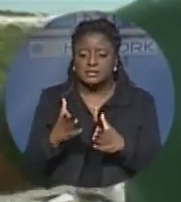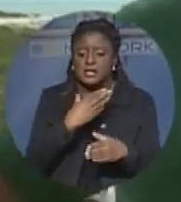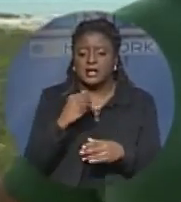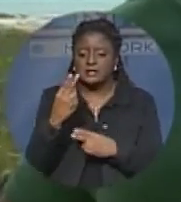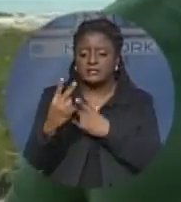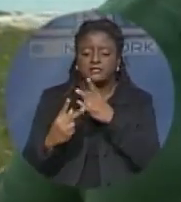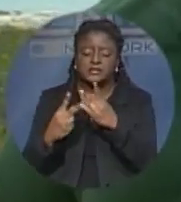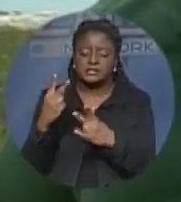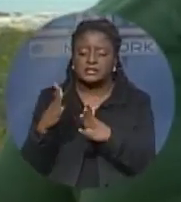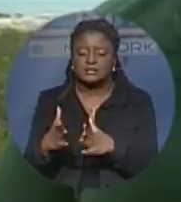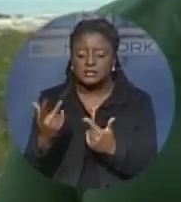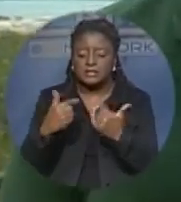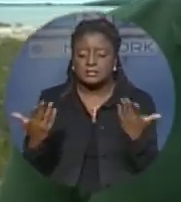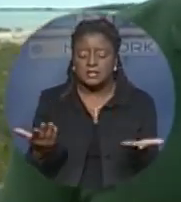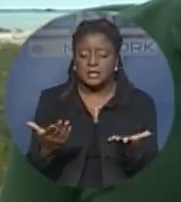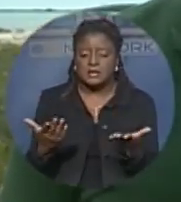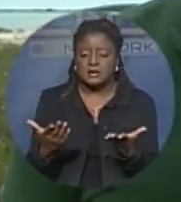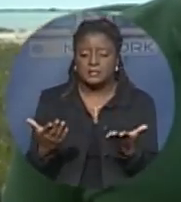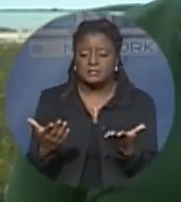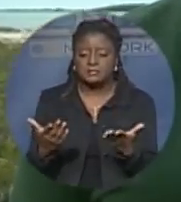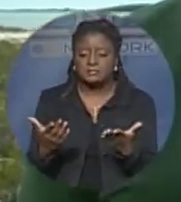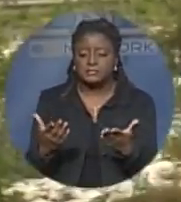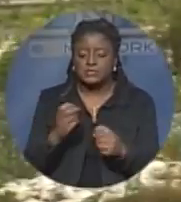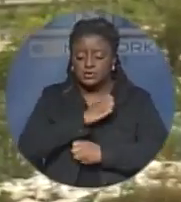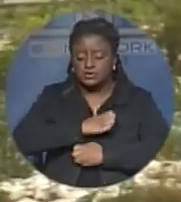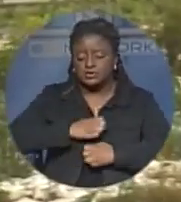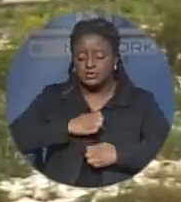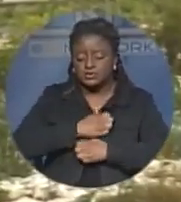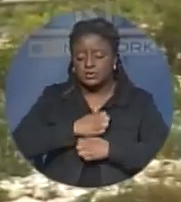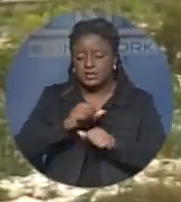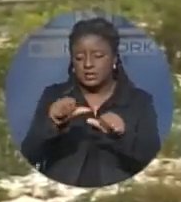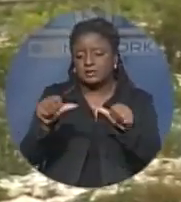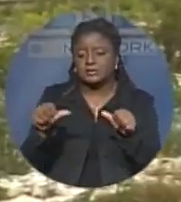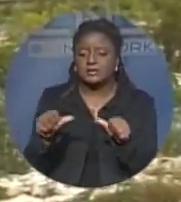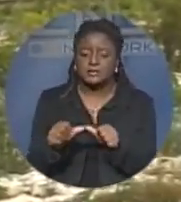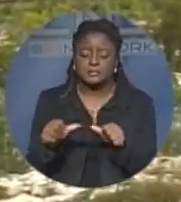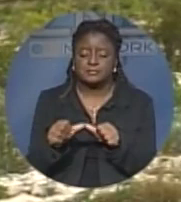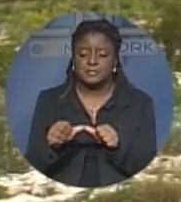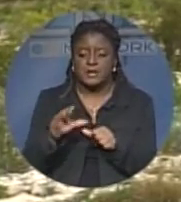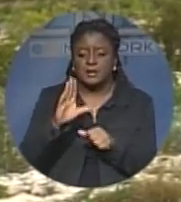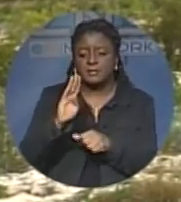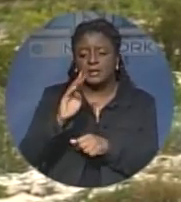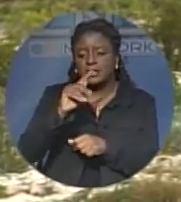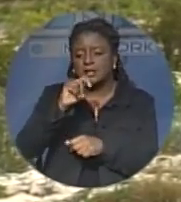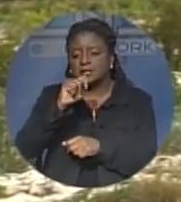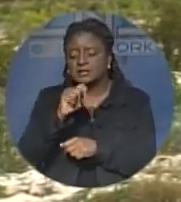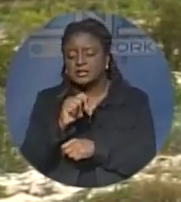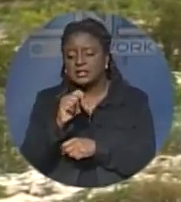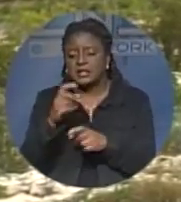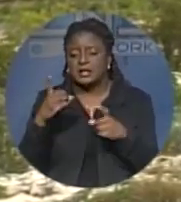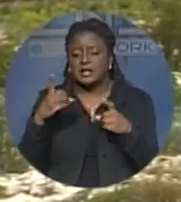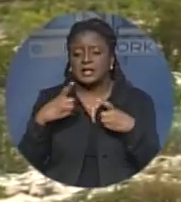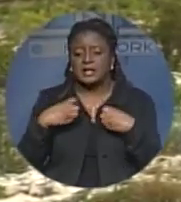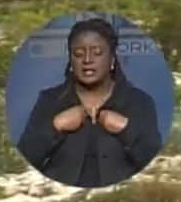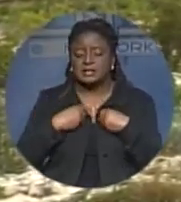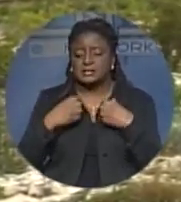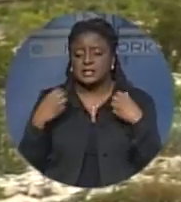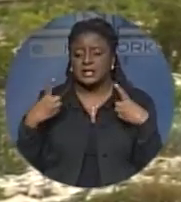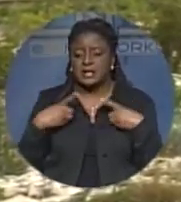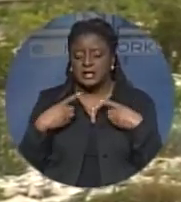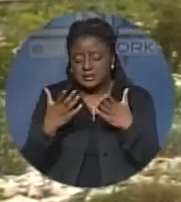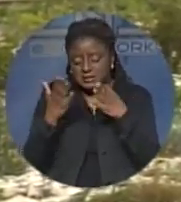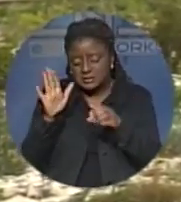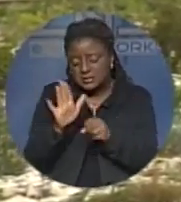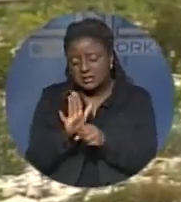out, enjoy our boardwalk and our observation deck. Eric Carey says the BNT has had enough of this dumping problem, and now